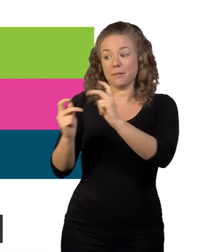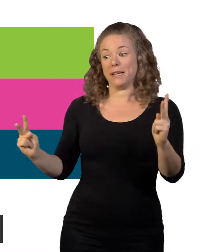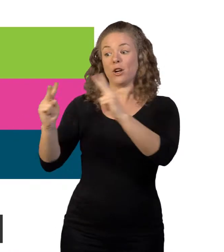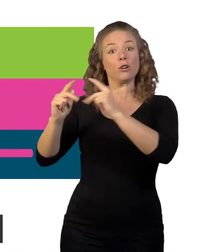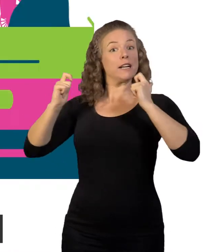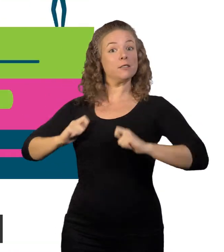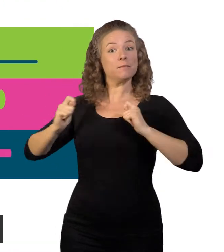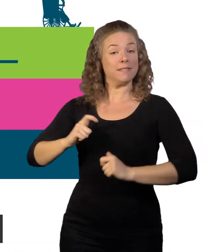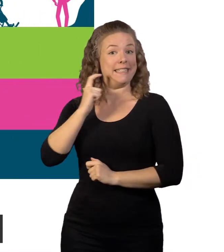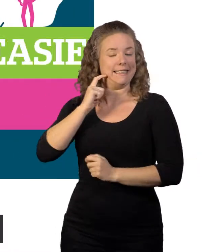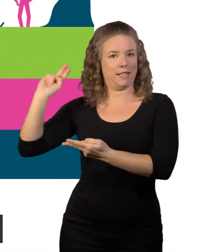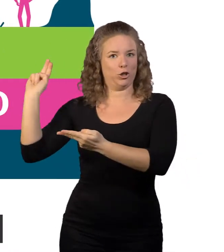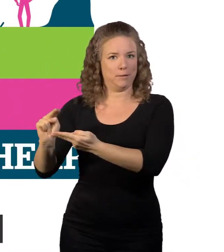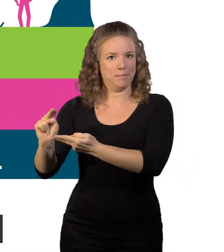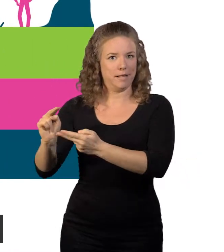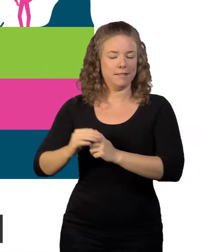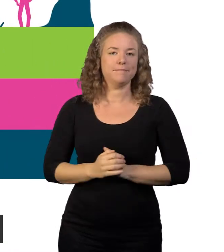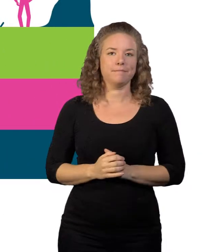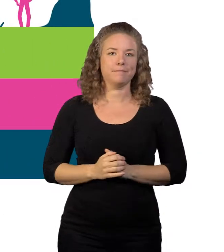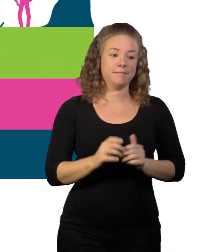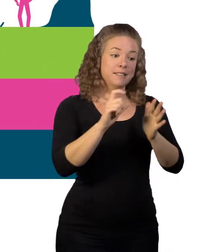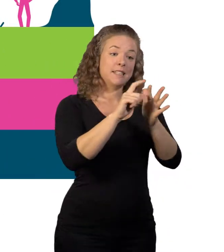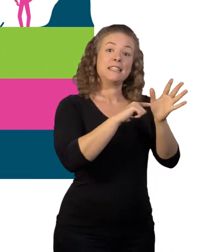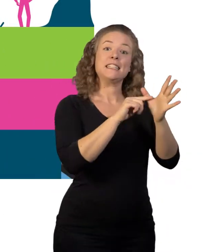getting hold of a social worker easier and cheaper.